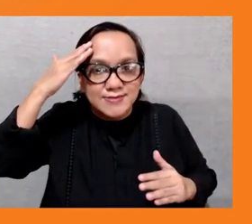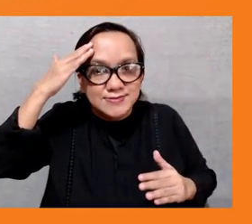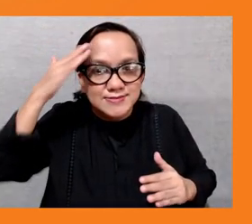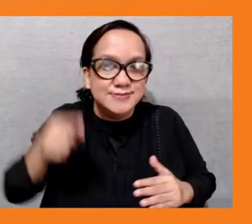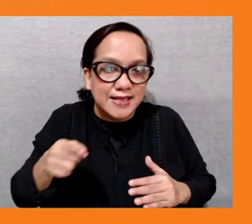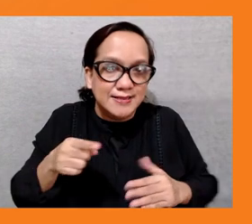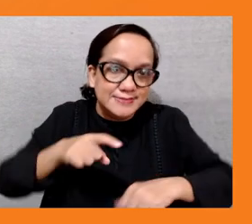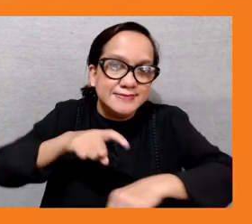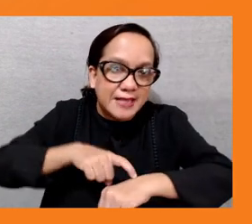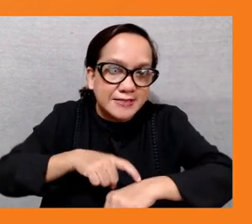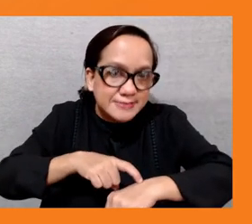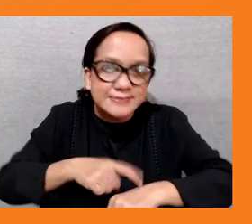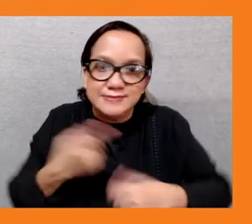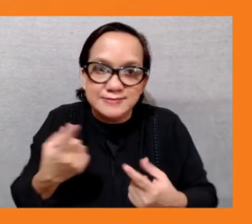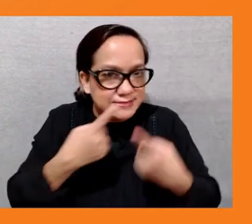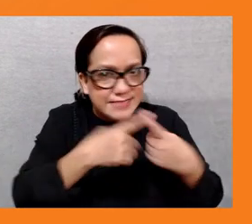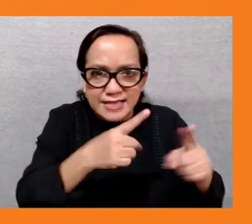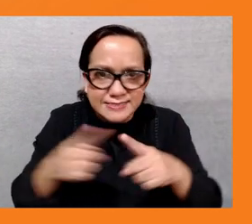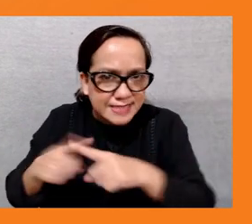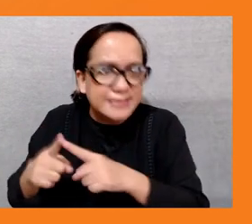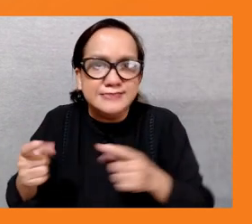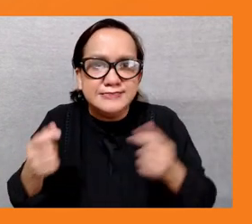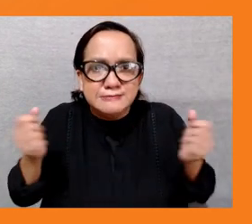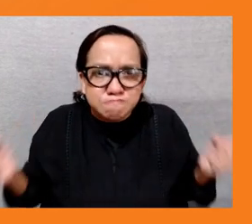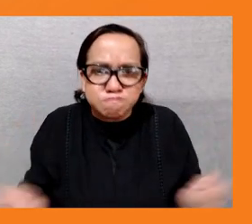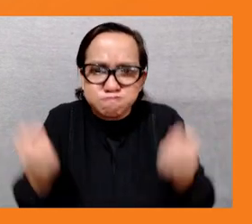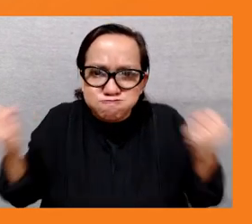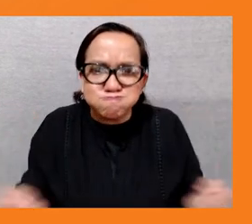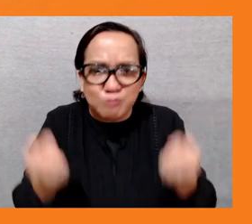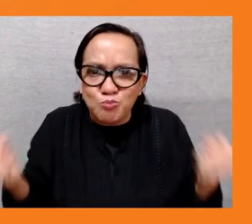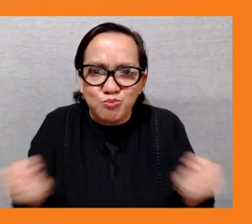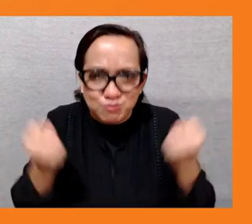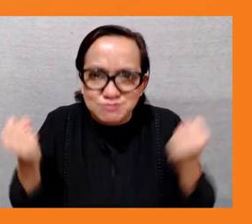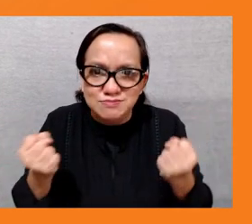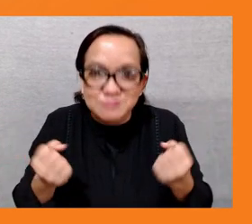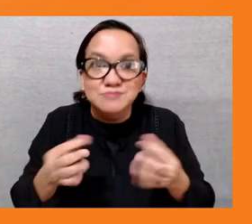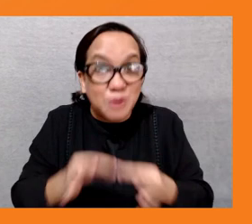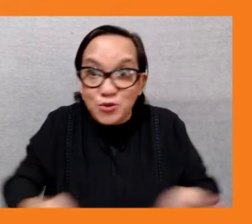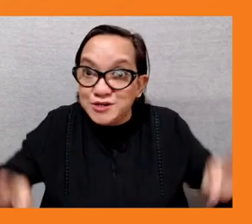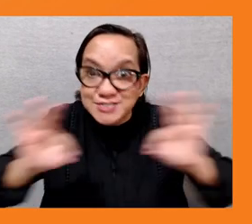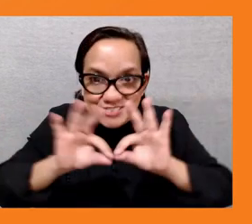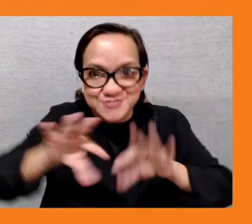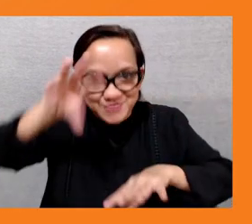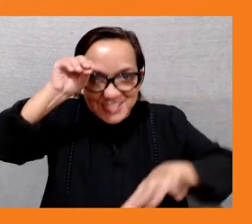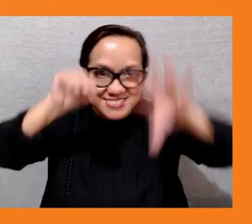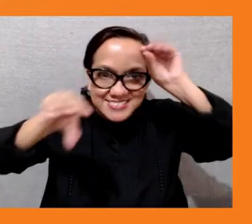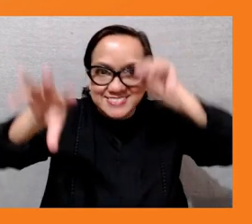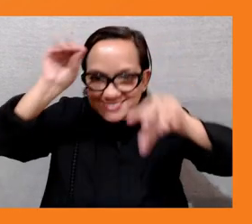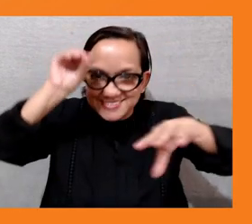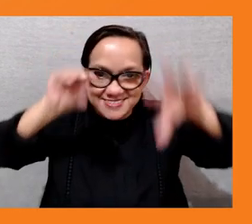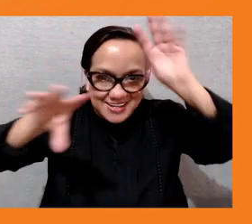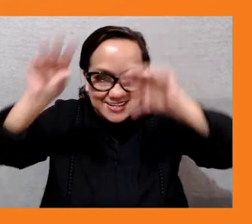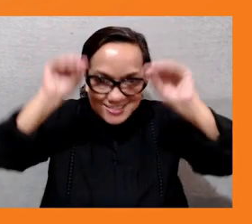we're able to equip them with the knowledge and maybe a little bit more understanding of what the green economy might mean for them